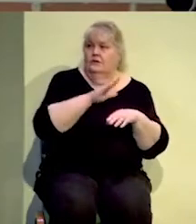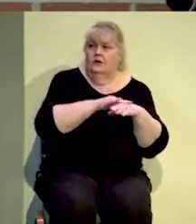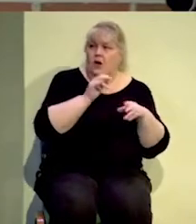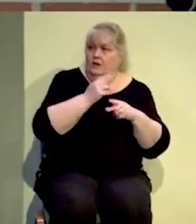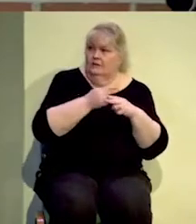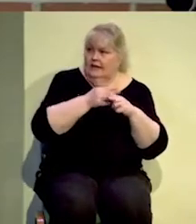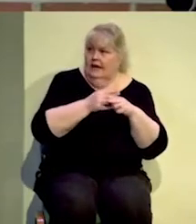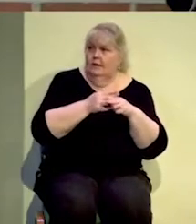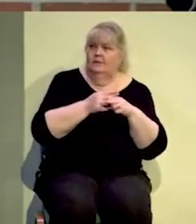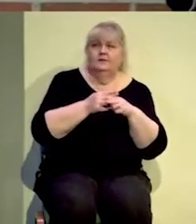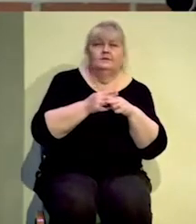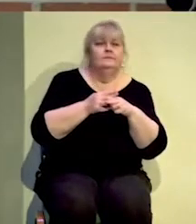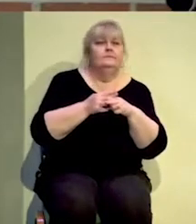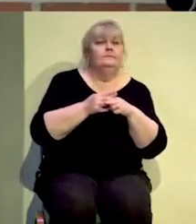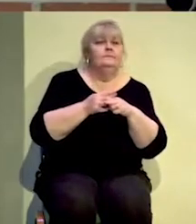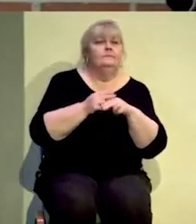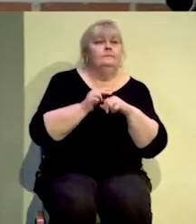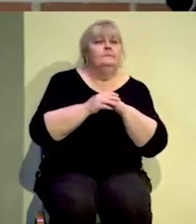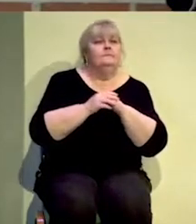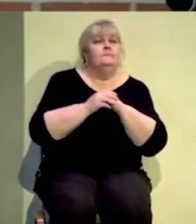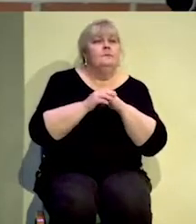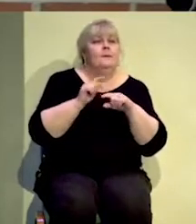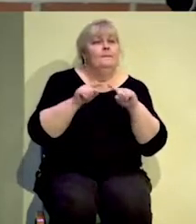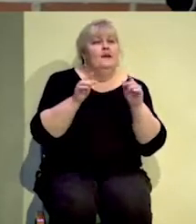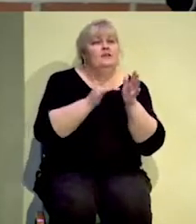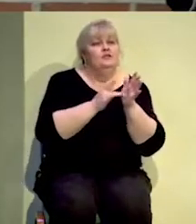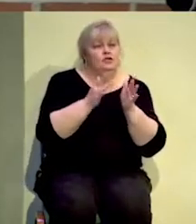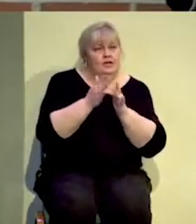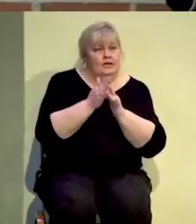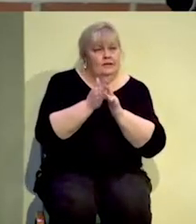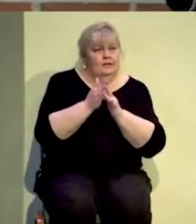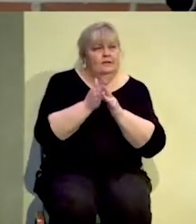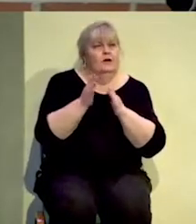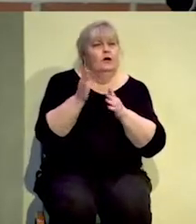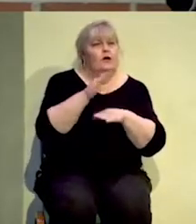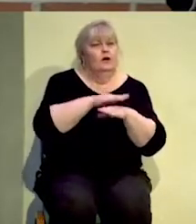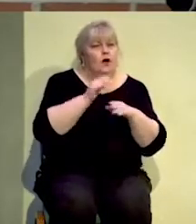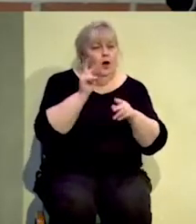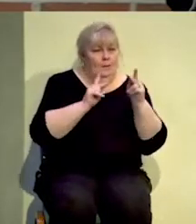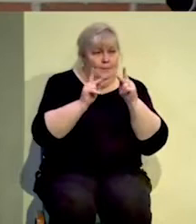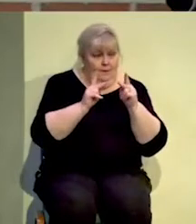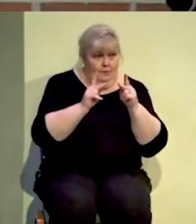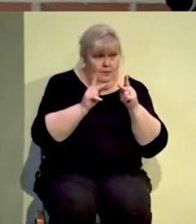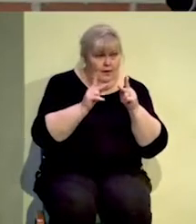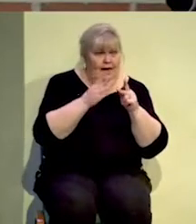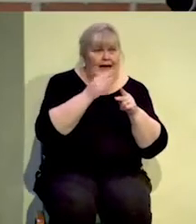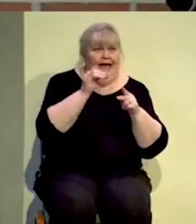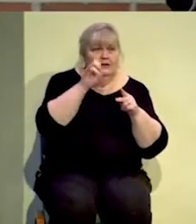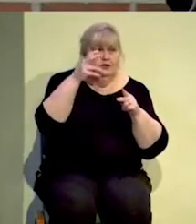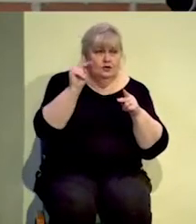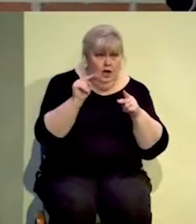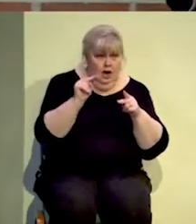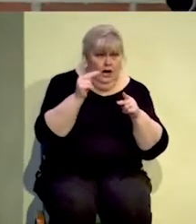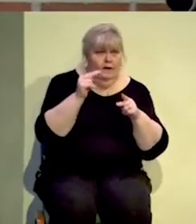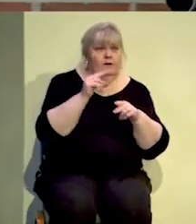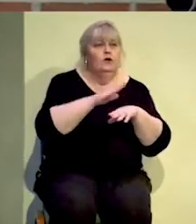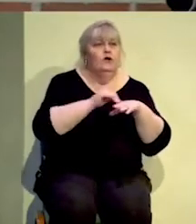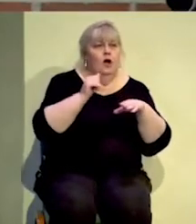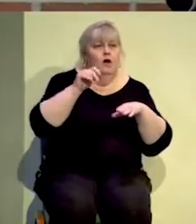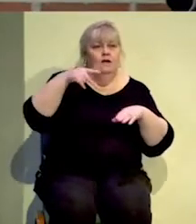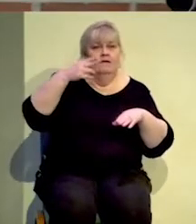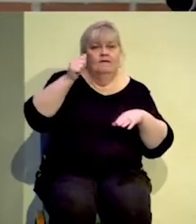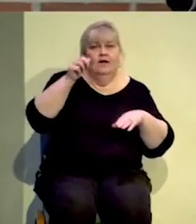get in front of my brain and I will do that. But Jesus called them, and John the Baptist called the Pharisees, a